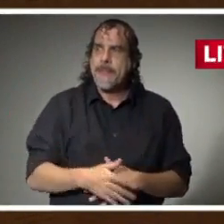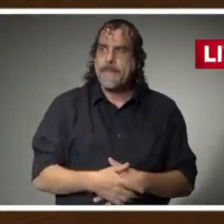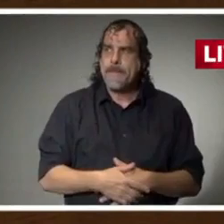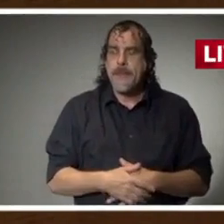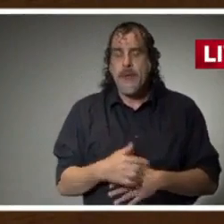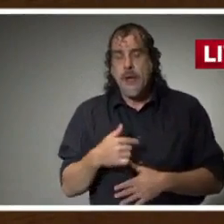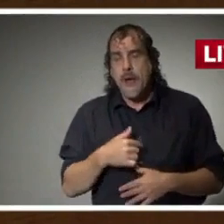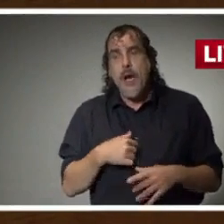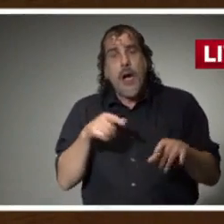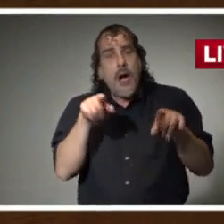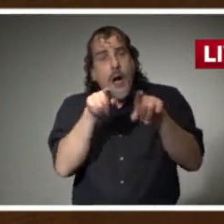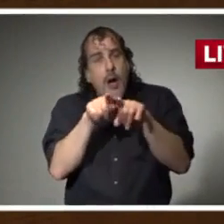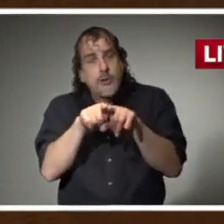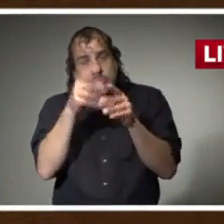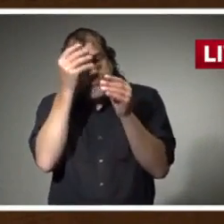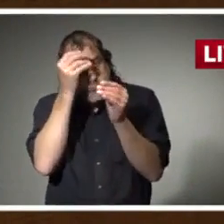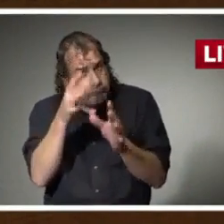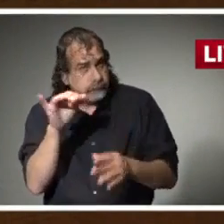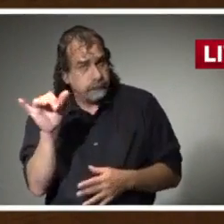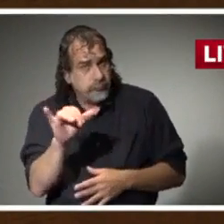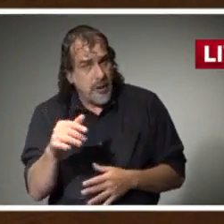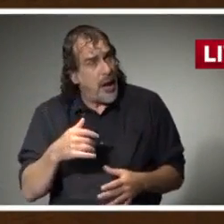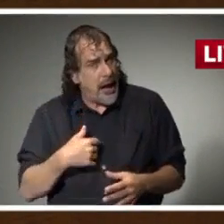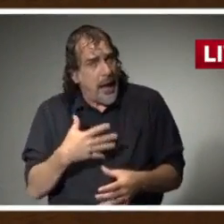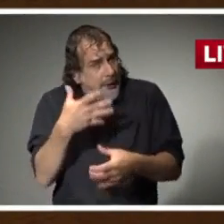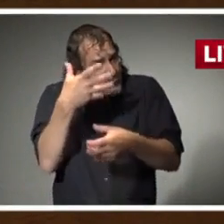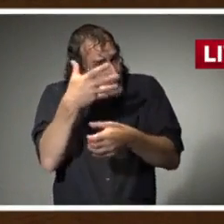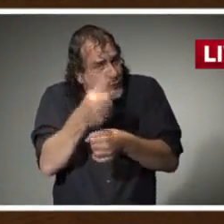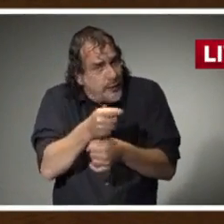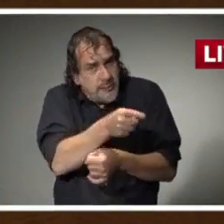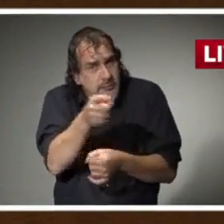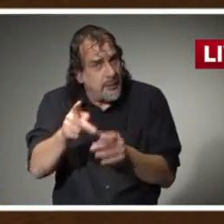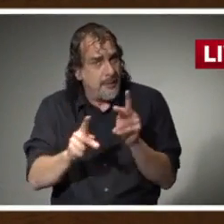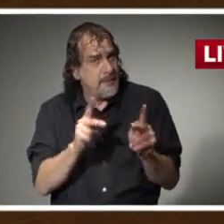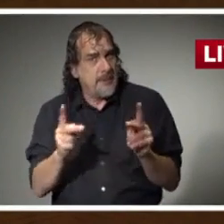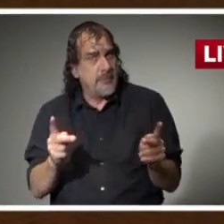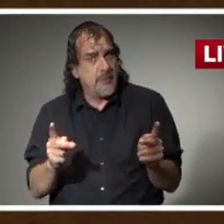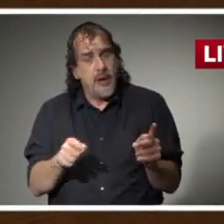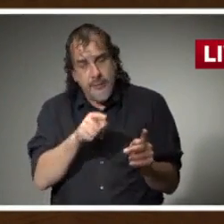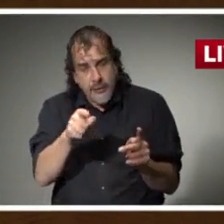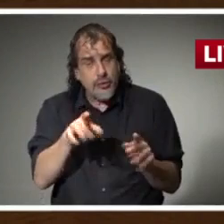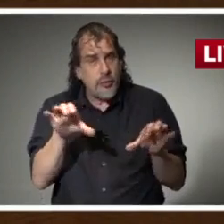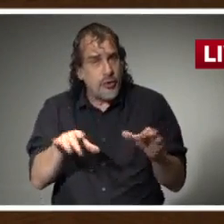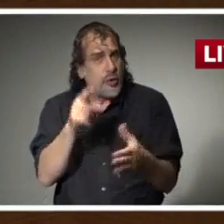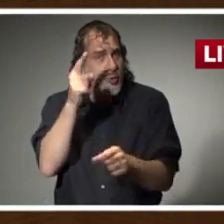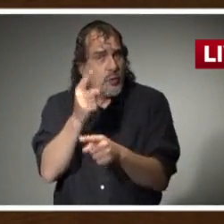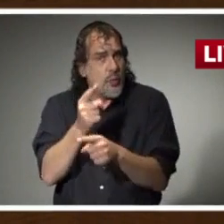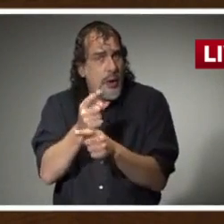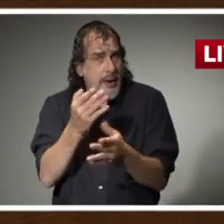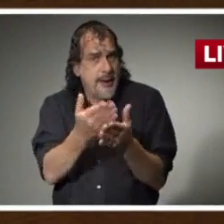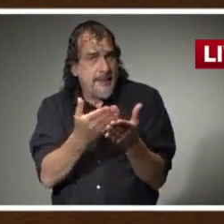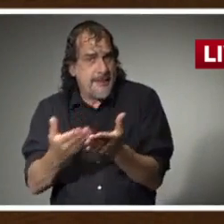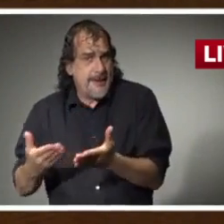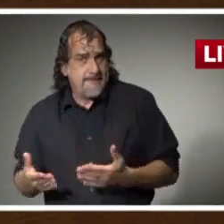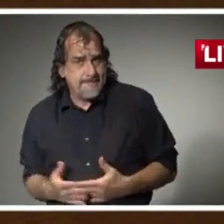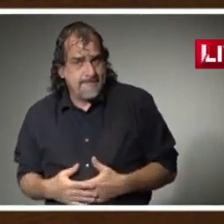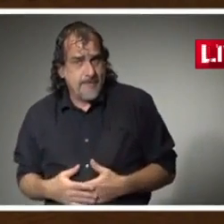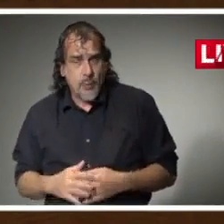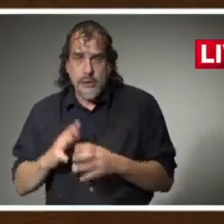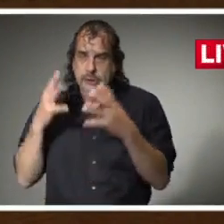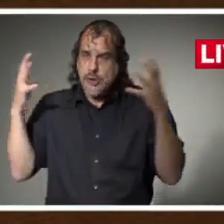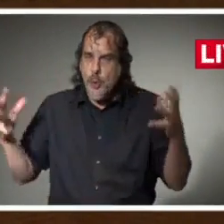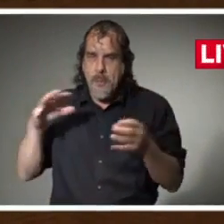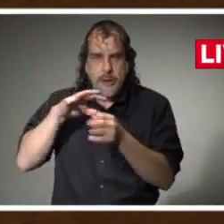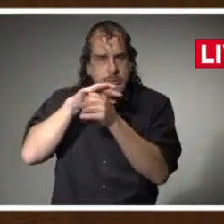I also want you to know that I trust you. I trust that you are doing the right thing in the face of tremendous pressure.